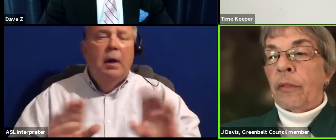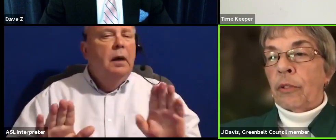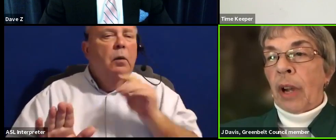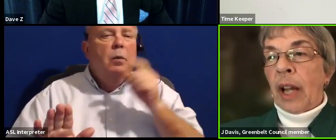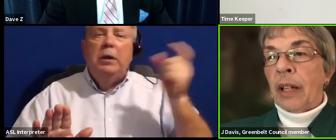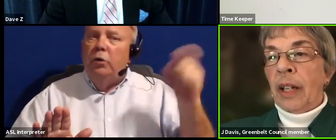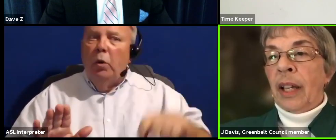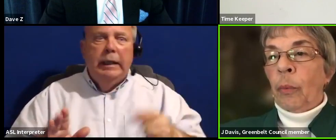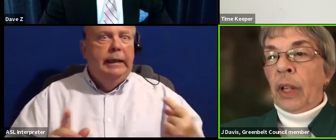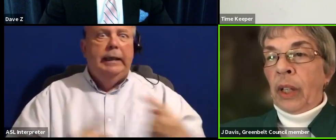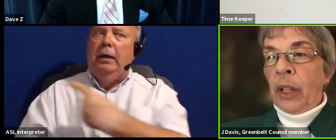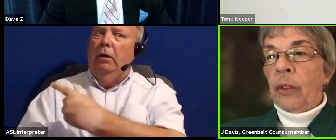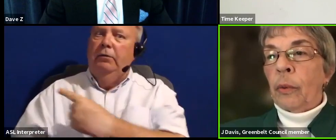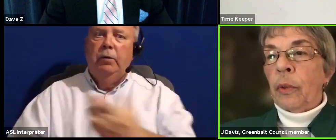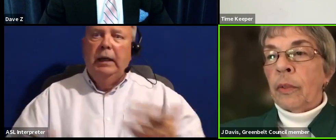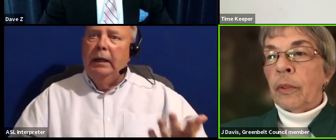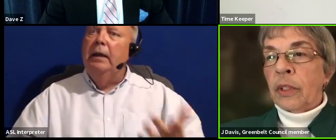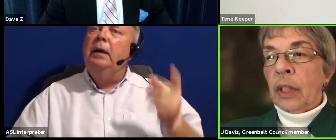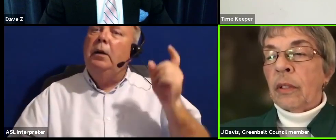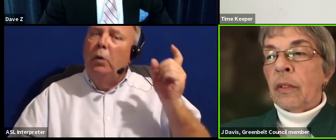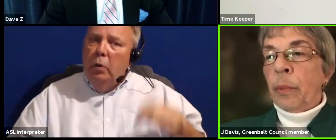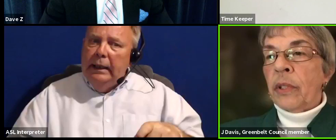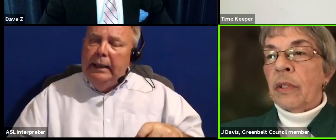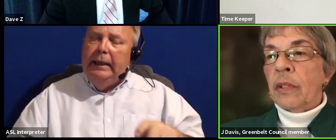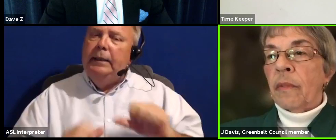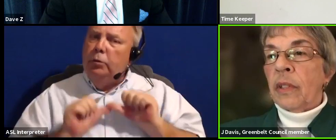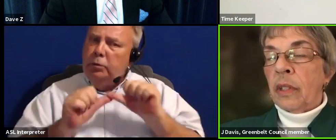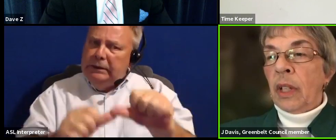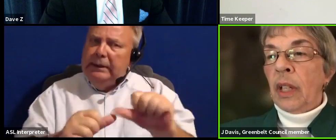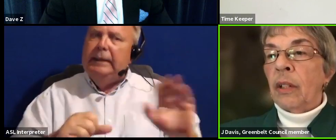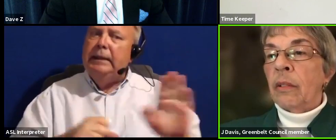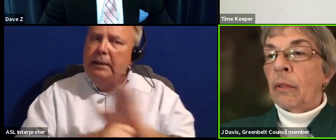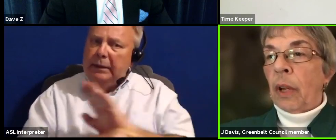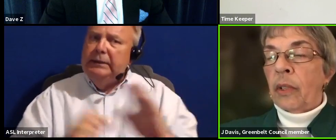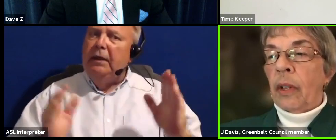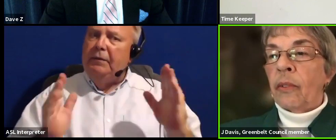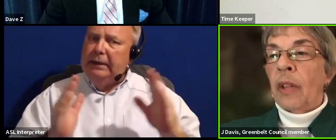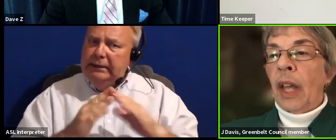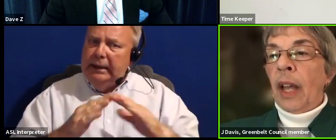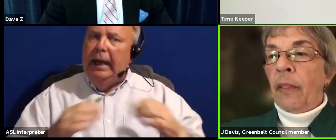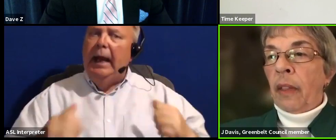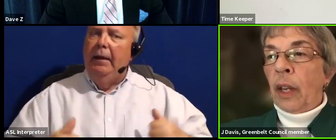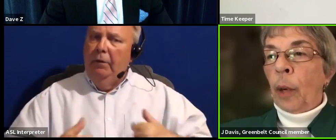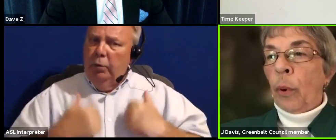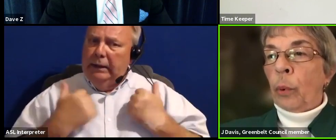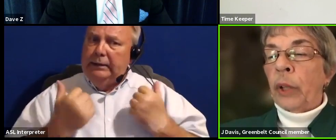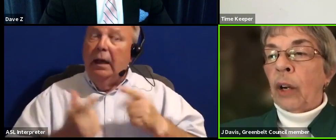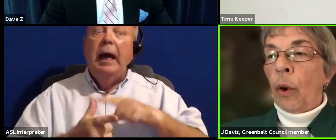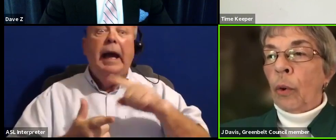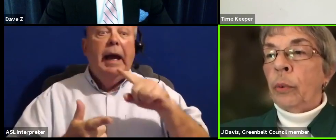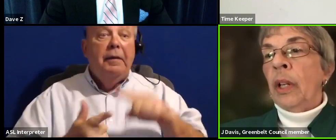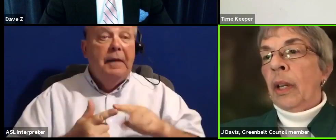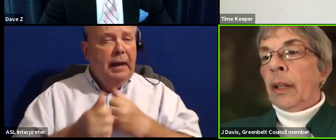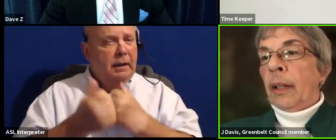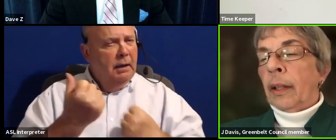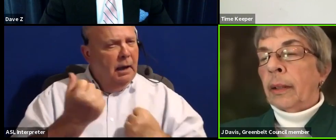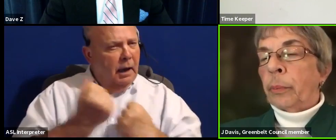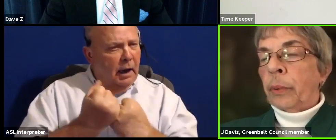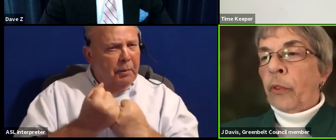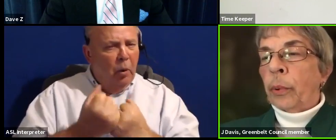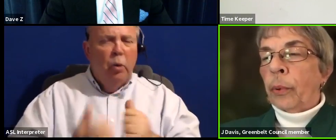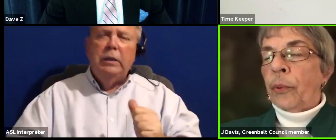need to get off track. We need to stick to the business of the city and to the residents and then uphold our own